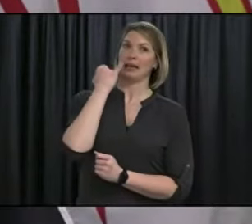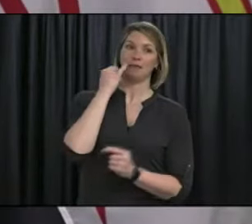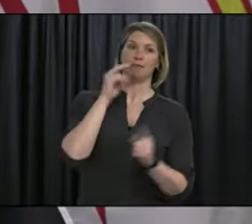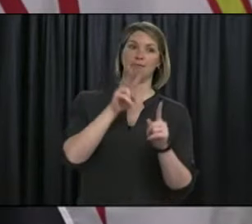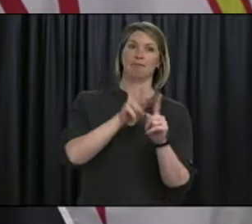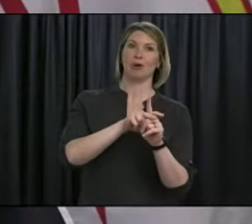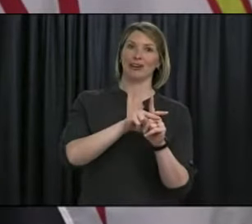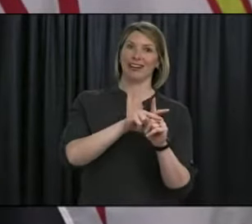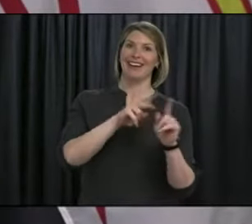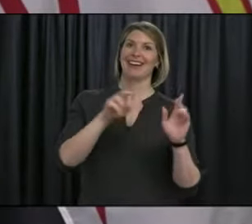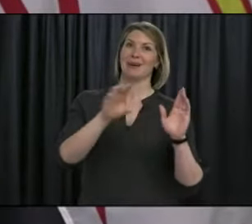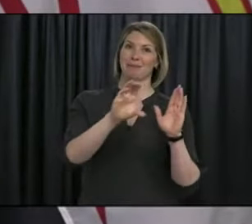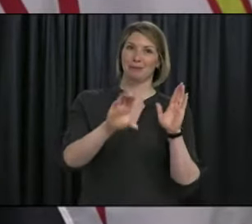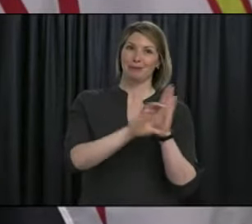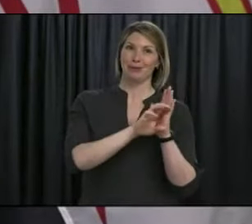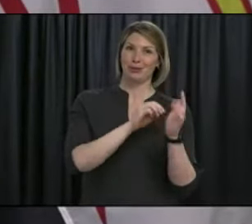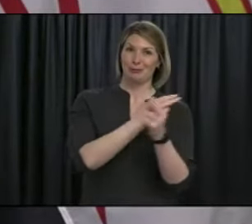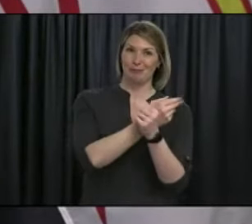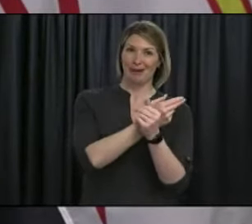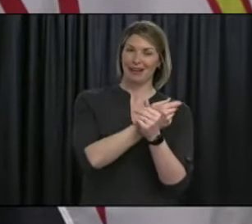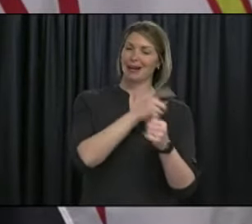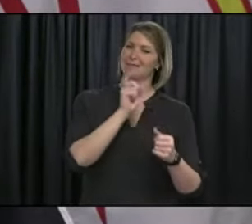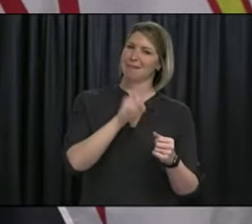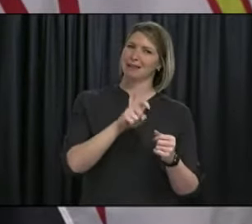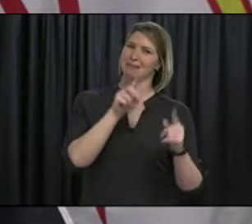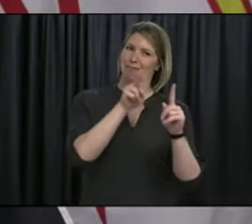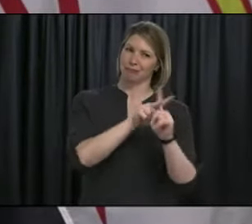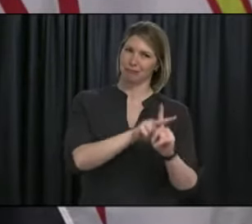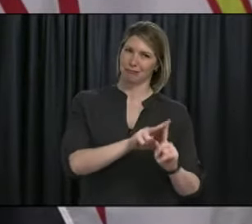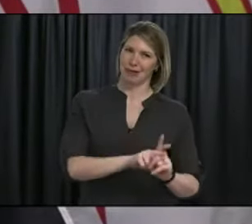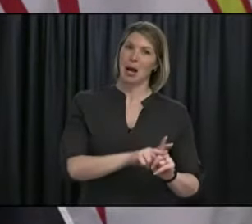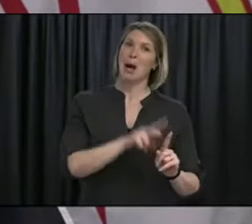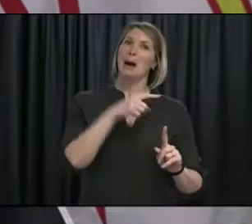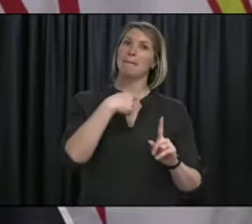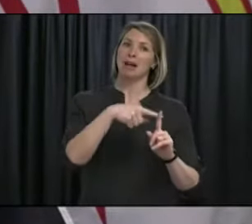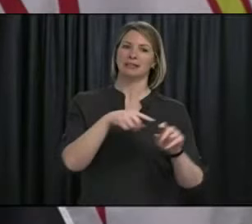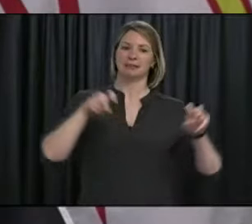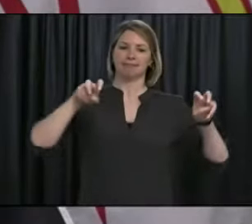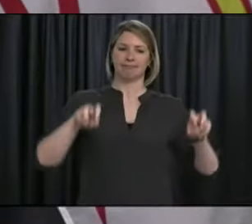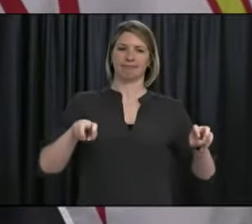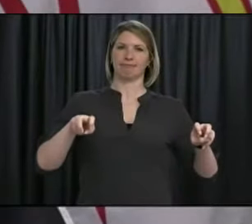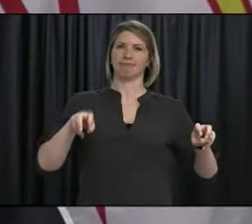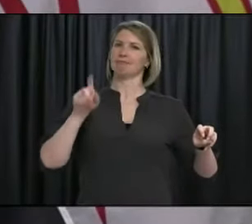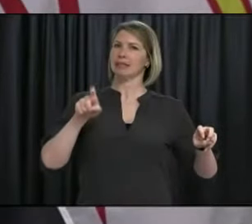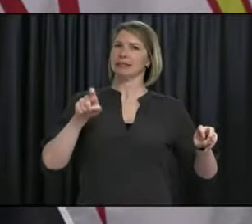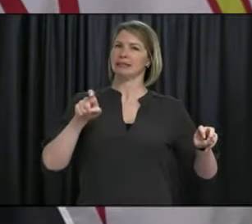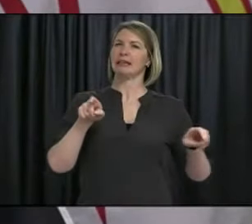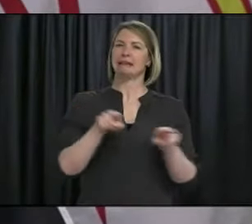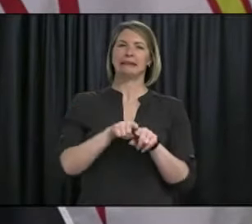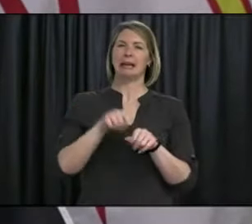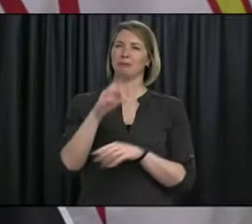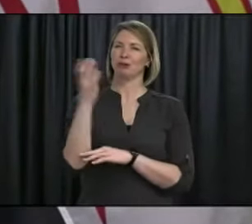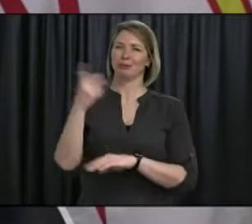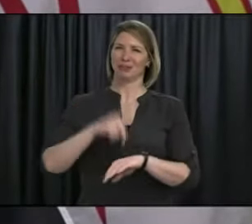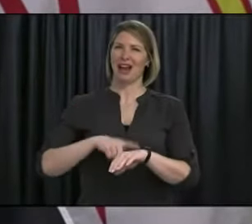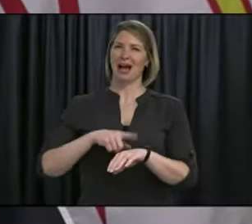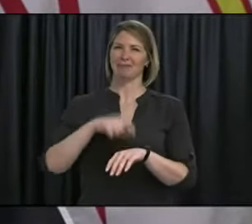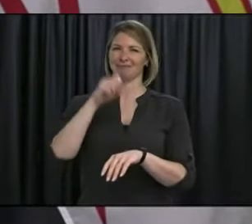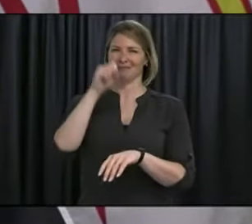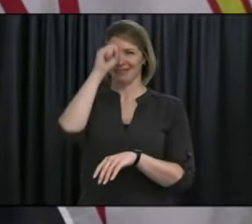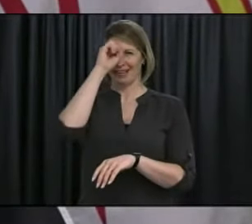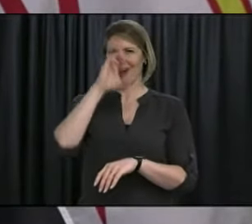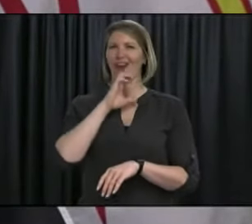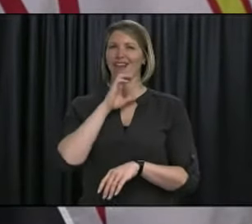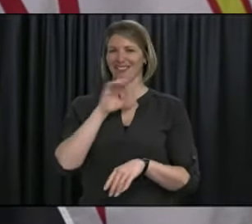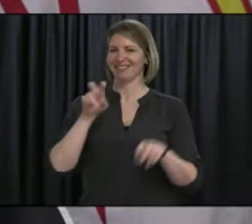Easter is traditionally a time for many to gather with family and friends to attend or to attend faith-based gatherings.